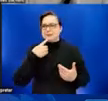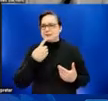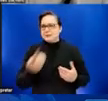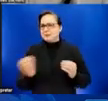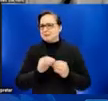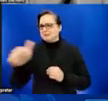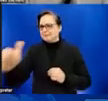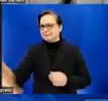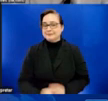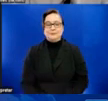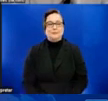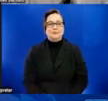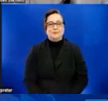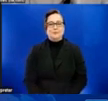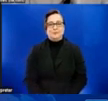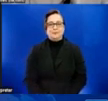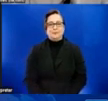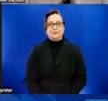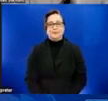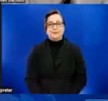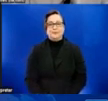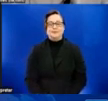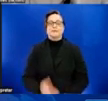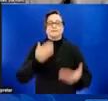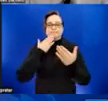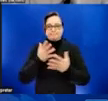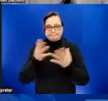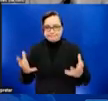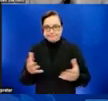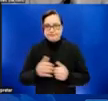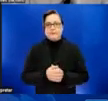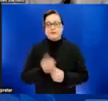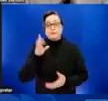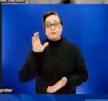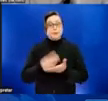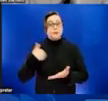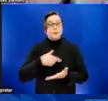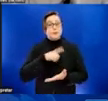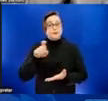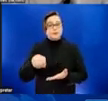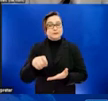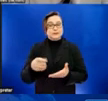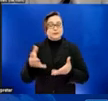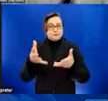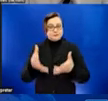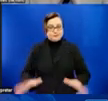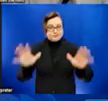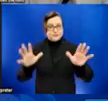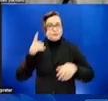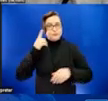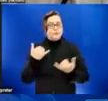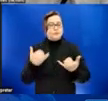Well, thank you so much. I do believe we'll need to wrap up our question and answer session for today.